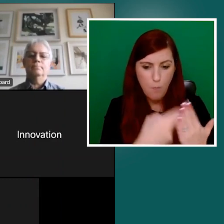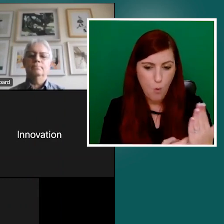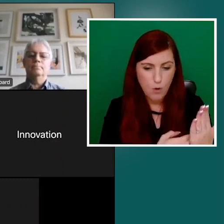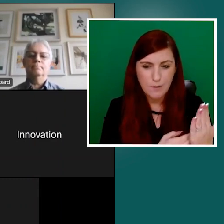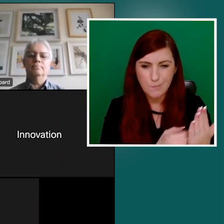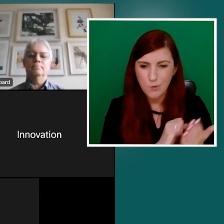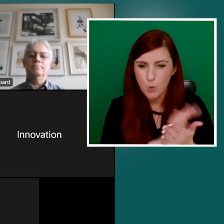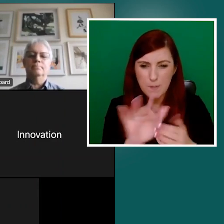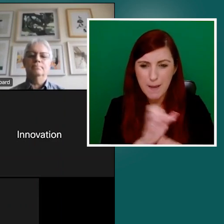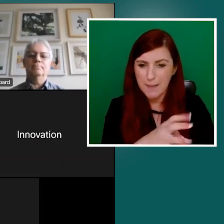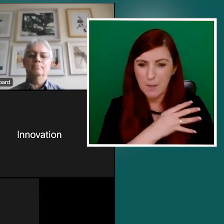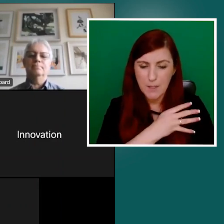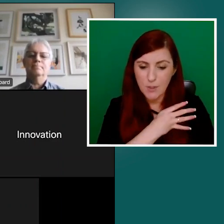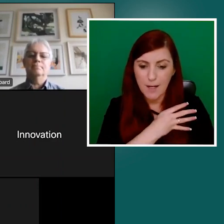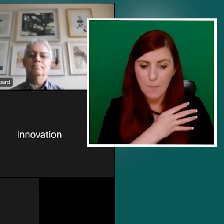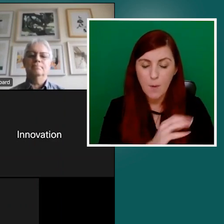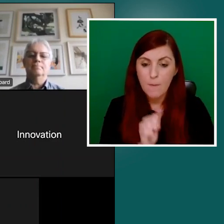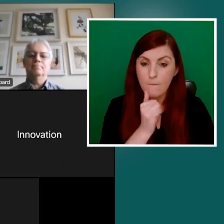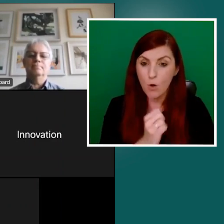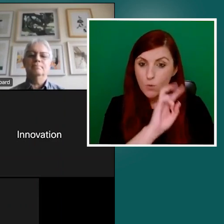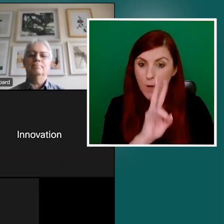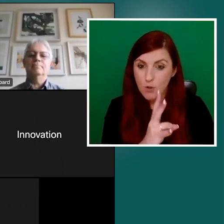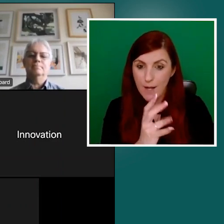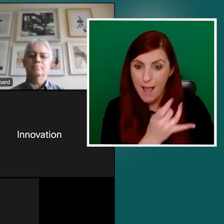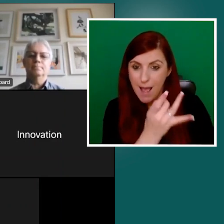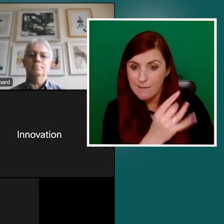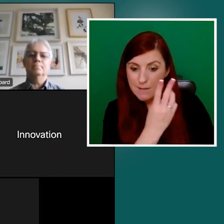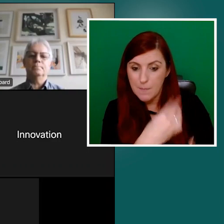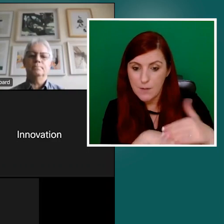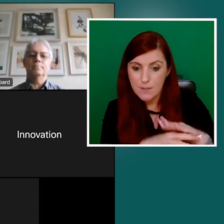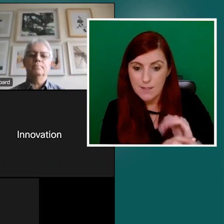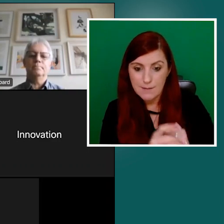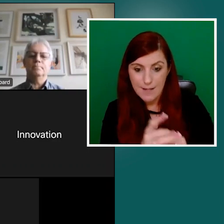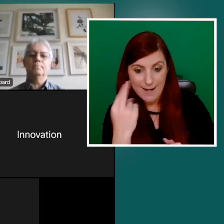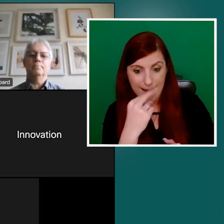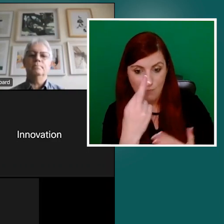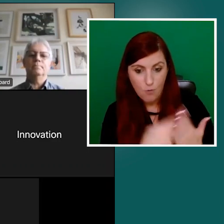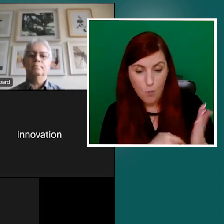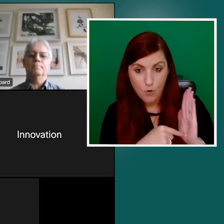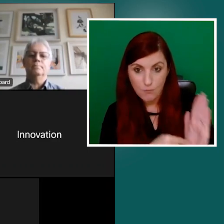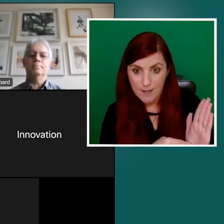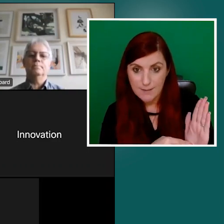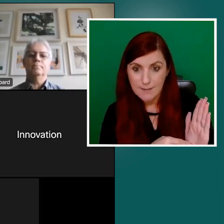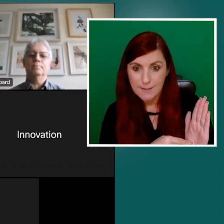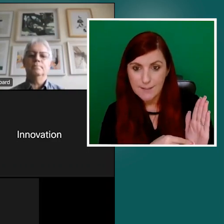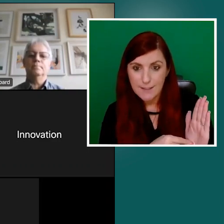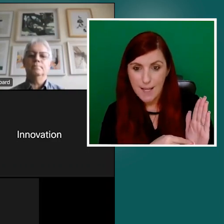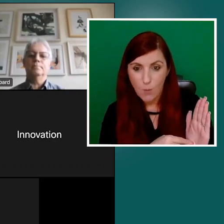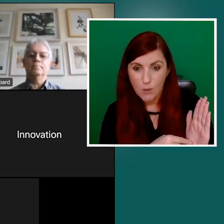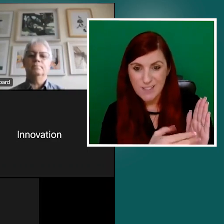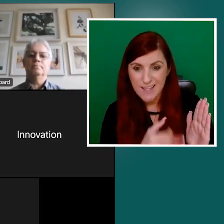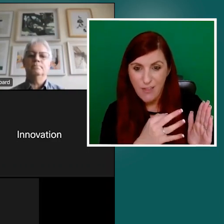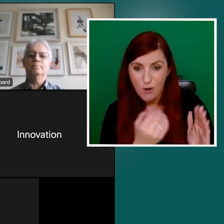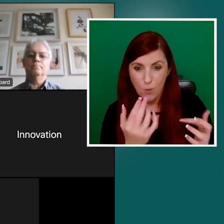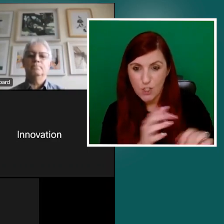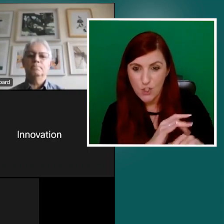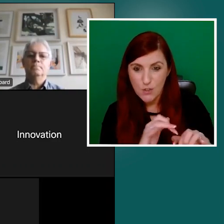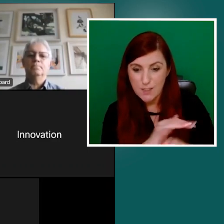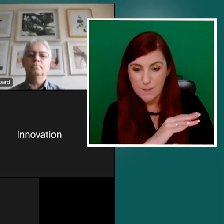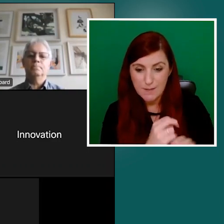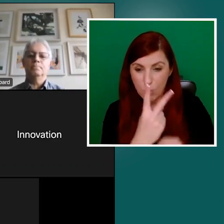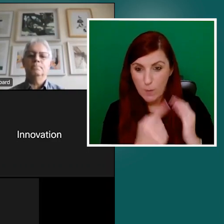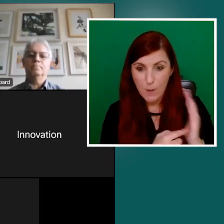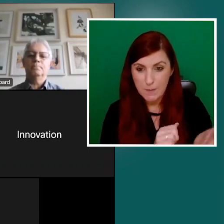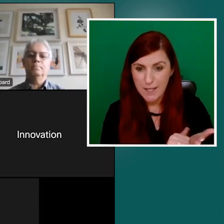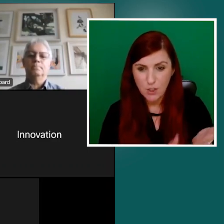it's a nice report. Is it going to gather dust on a shelf? Um, and of course, minister was very, said all the right things. Um,